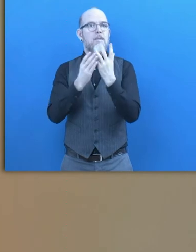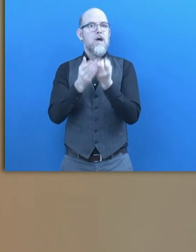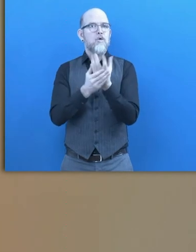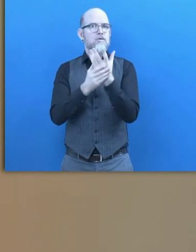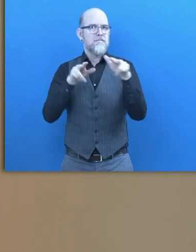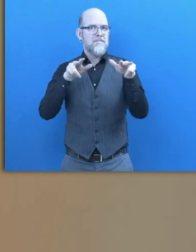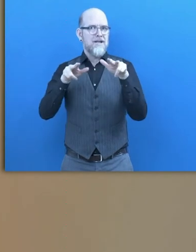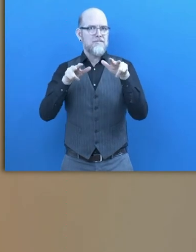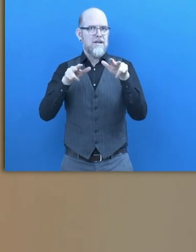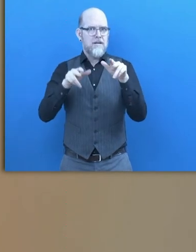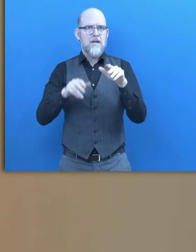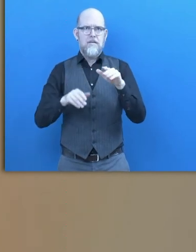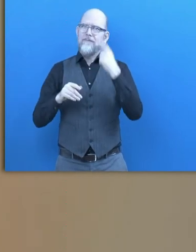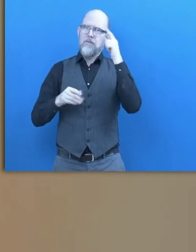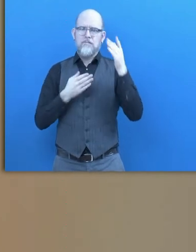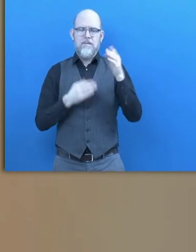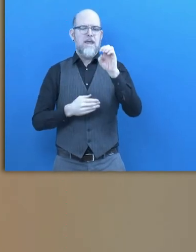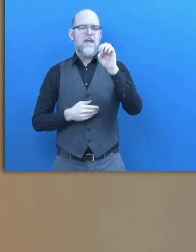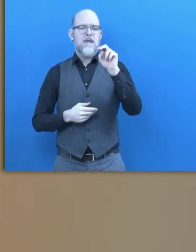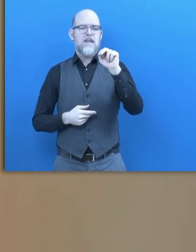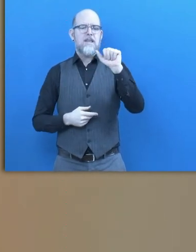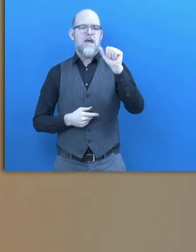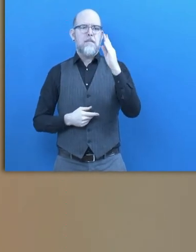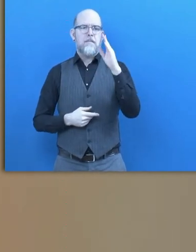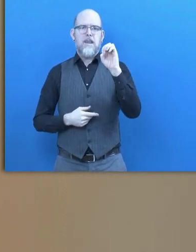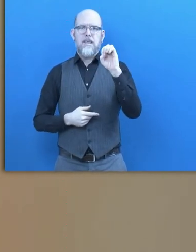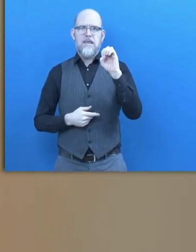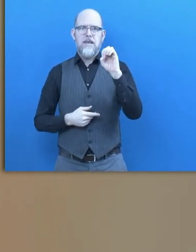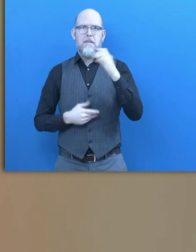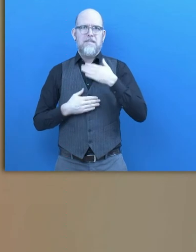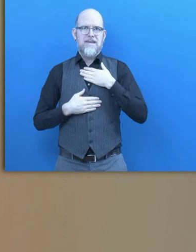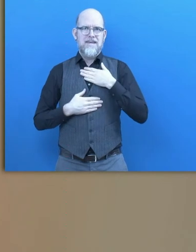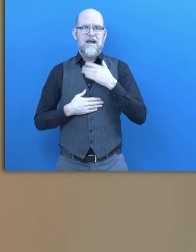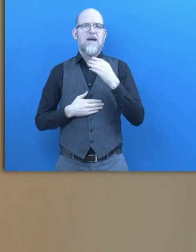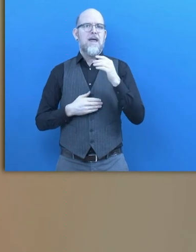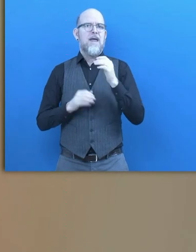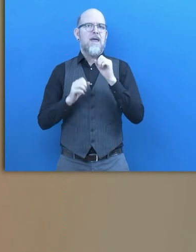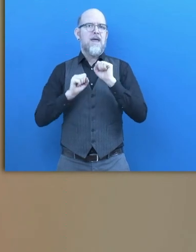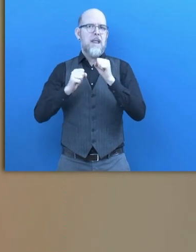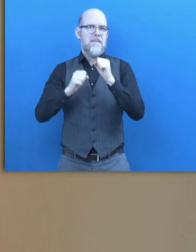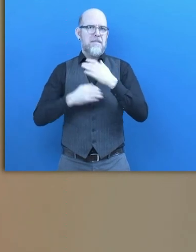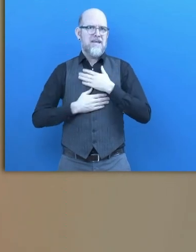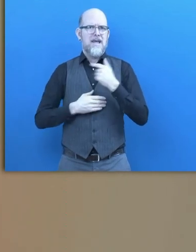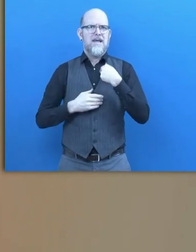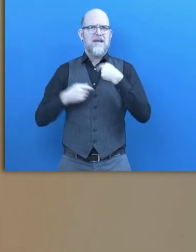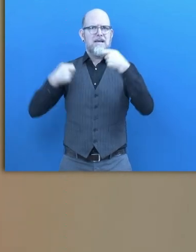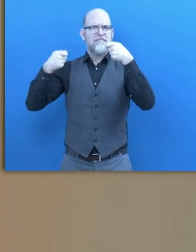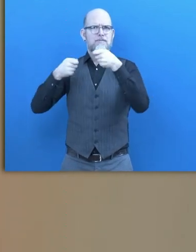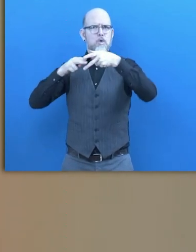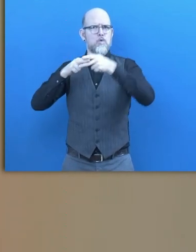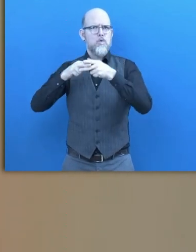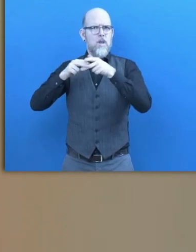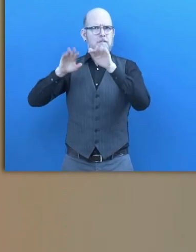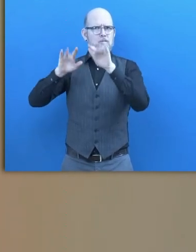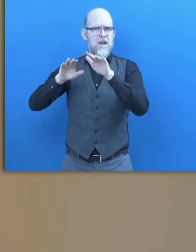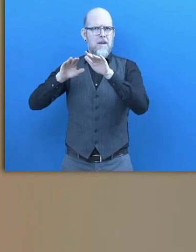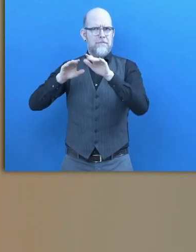.me. Enable.me has invested in this tool for managing an online platform and online community for persons with a disability.